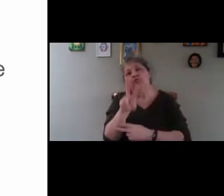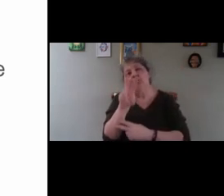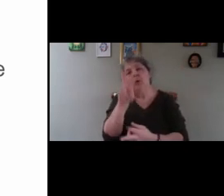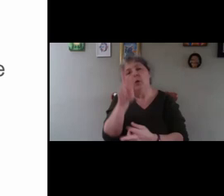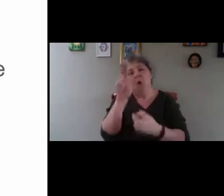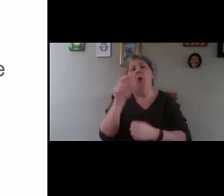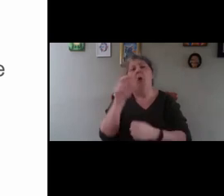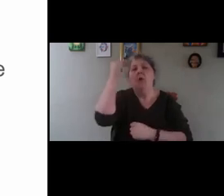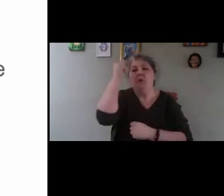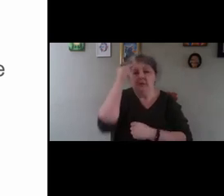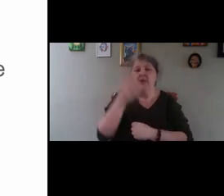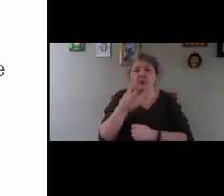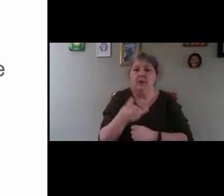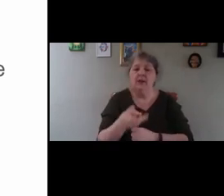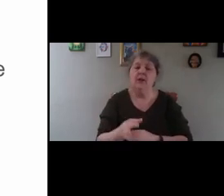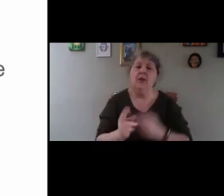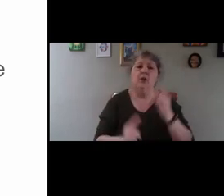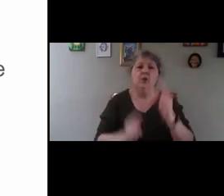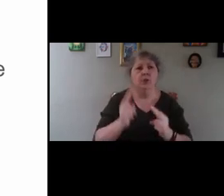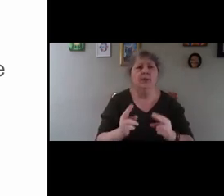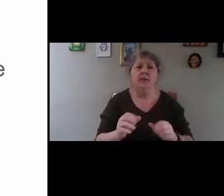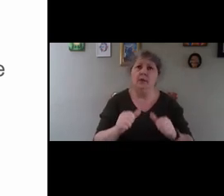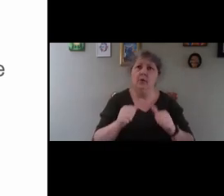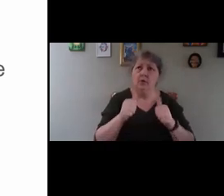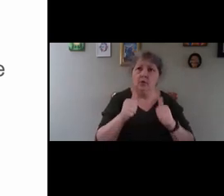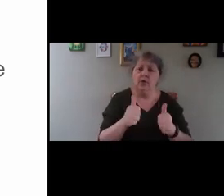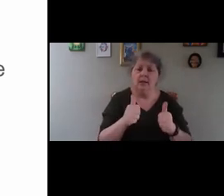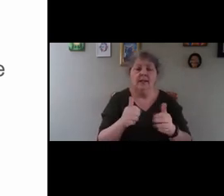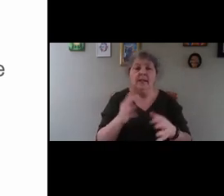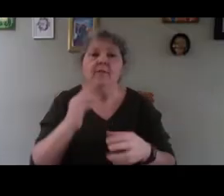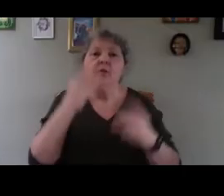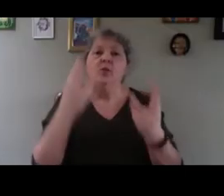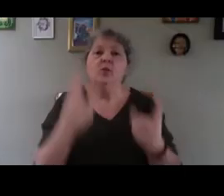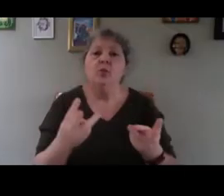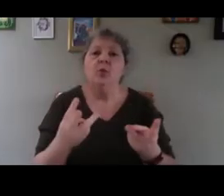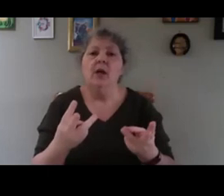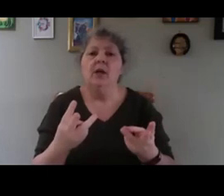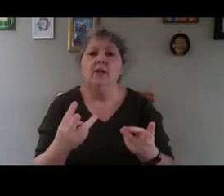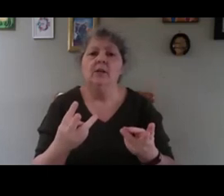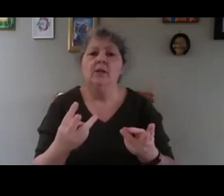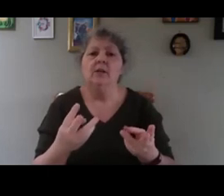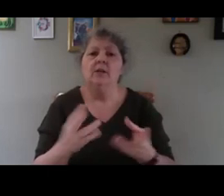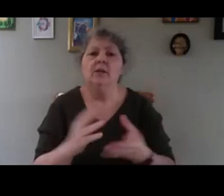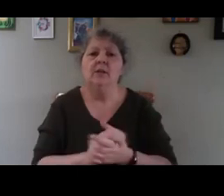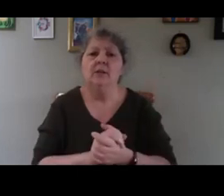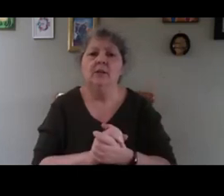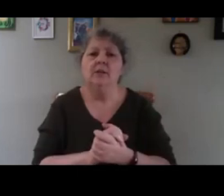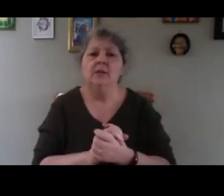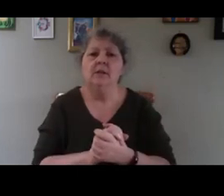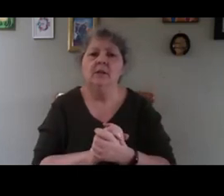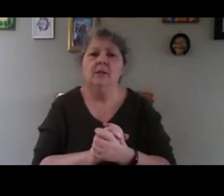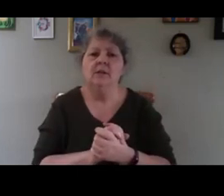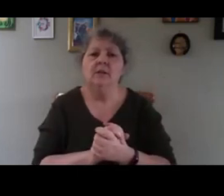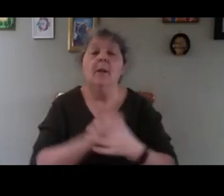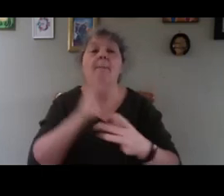be built outdoor. So, if you want to build one outdoor, you only make a frame. You don't need